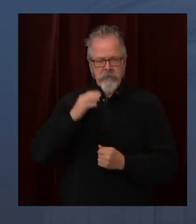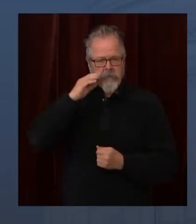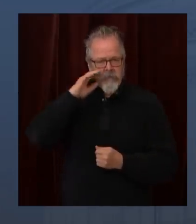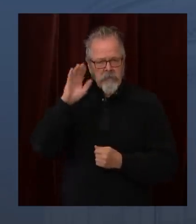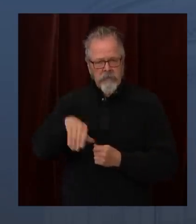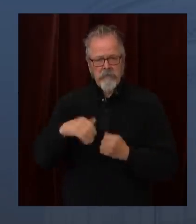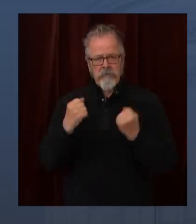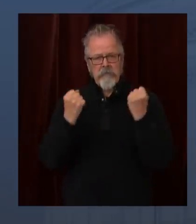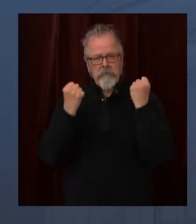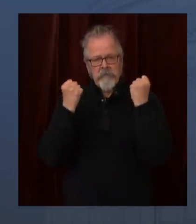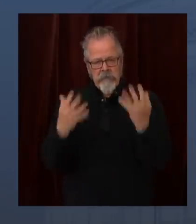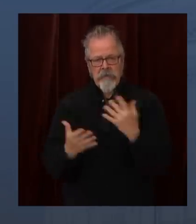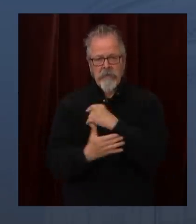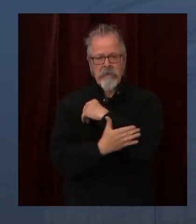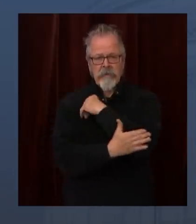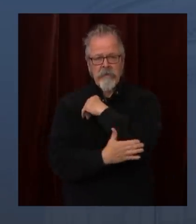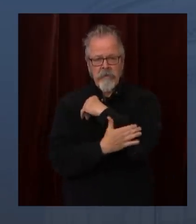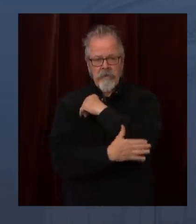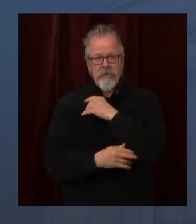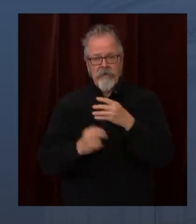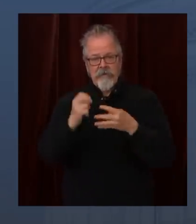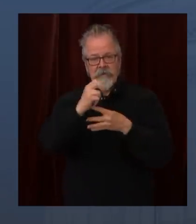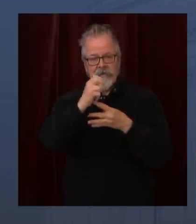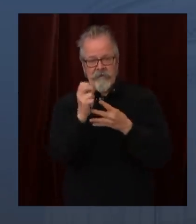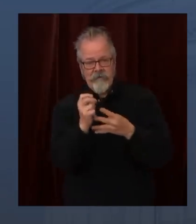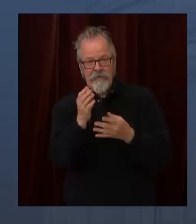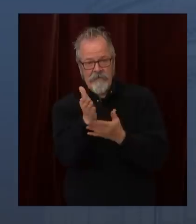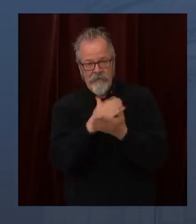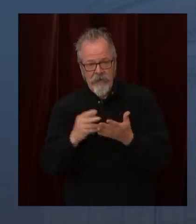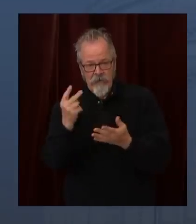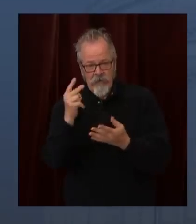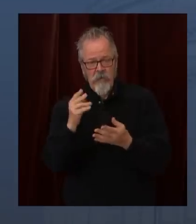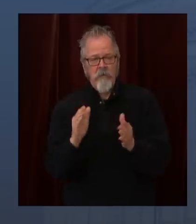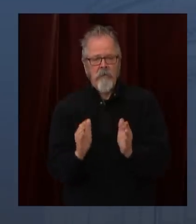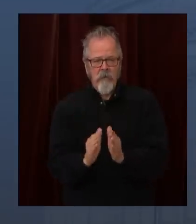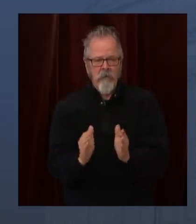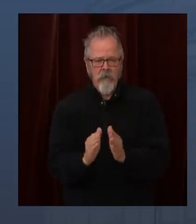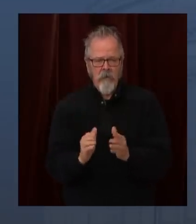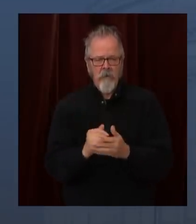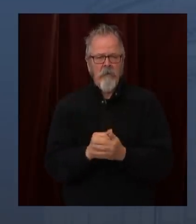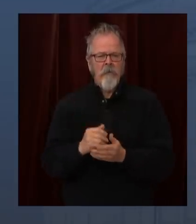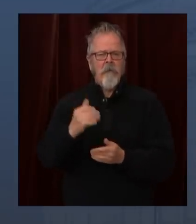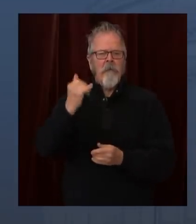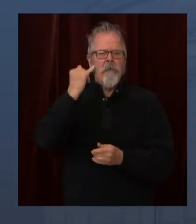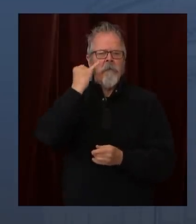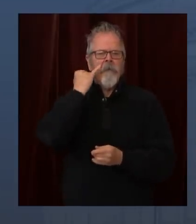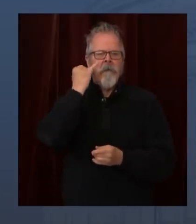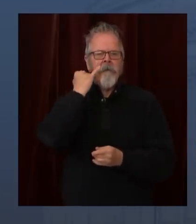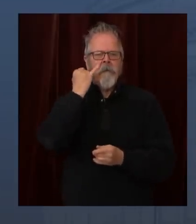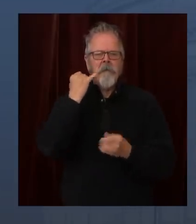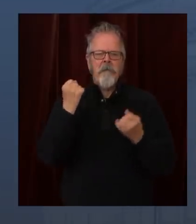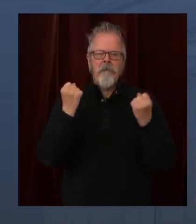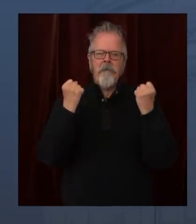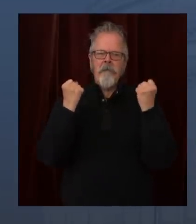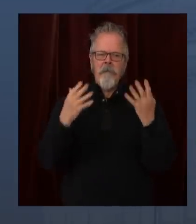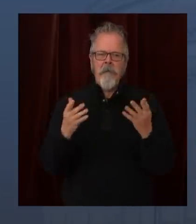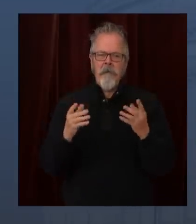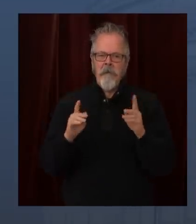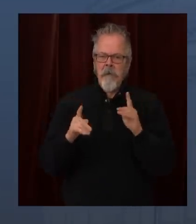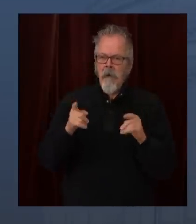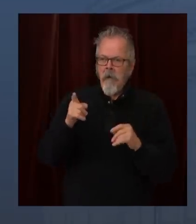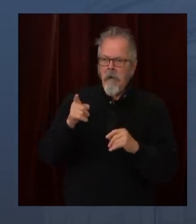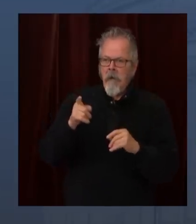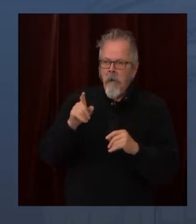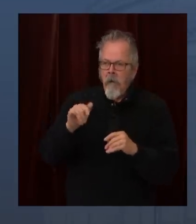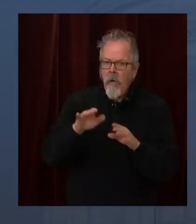It's really a time to remain close to home, and we know some of these smaller communities have tried to reiterate that with us so that